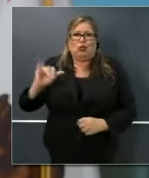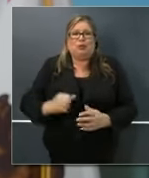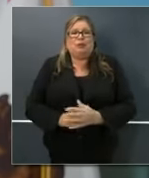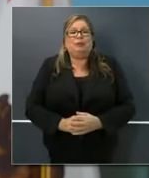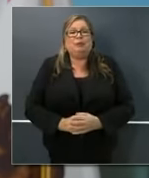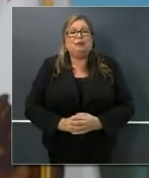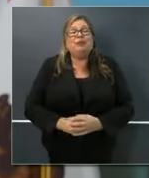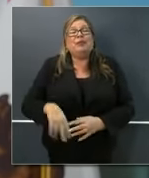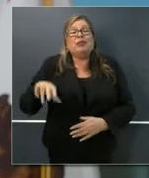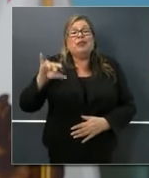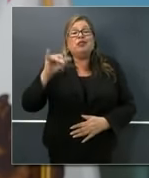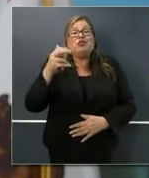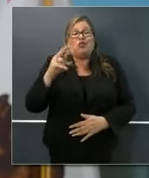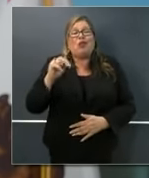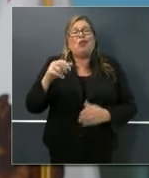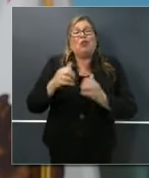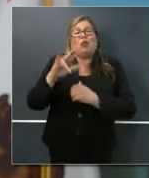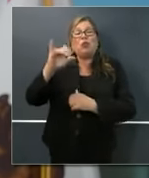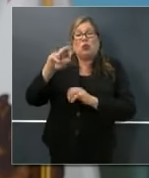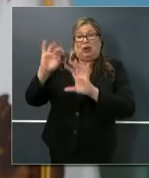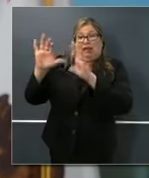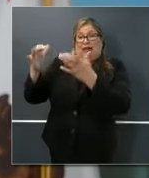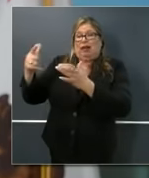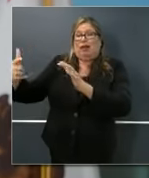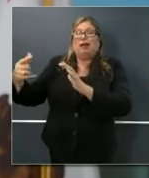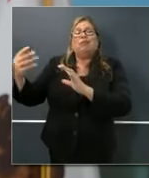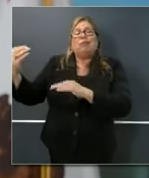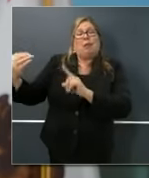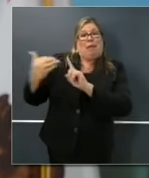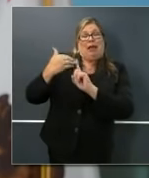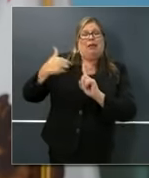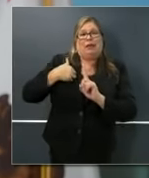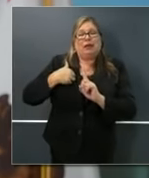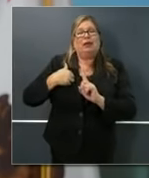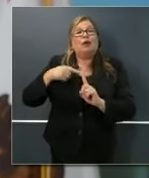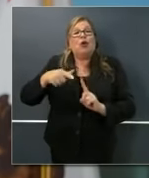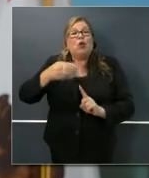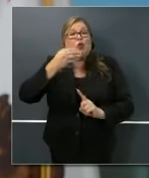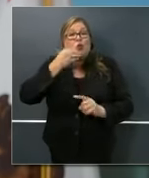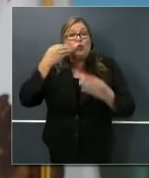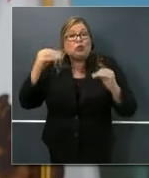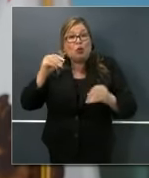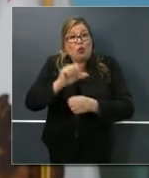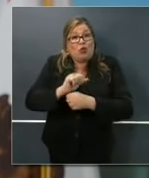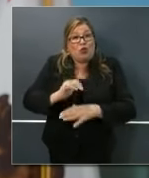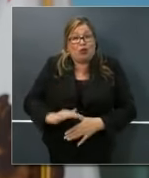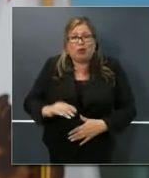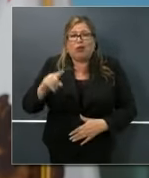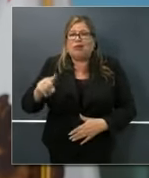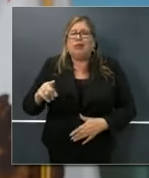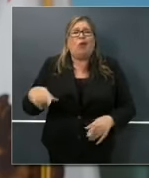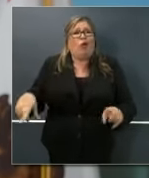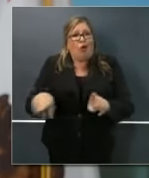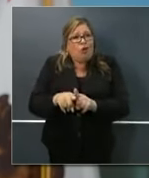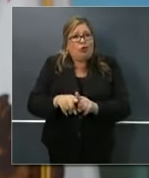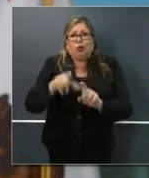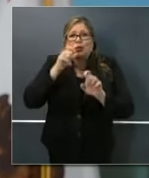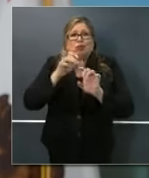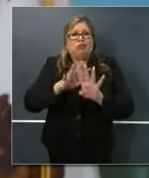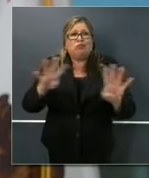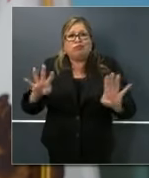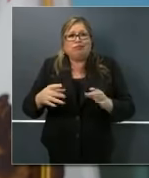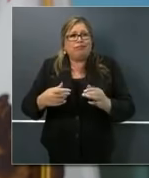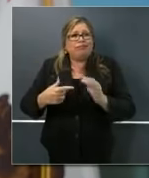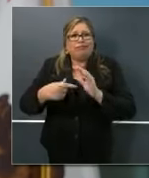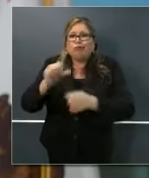point a few weeks back, that the grocery lines are also the front lines in this pandemic, the essential